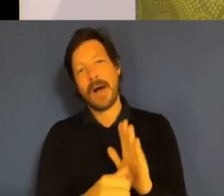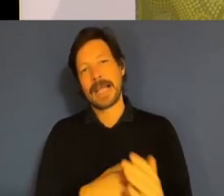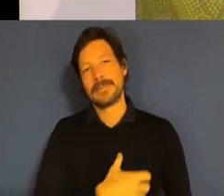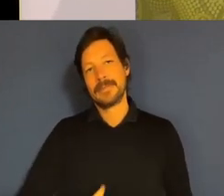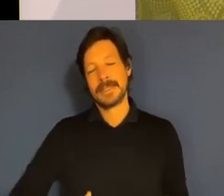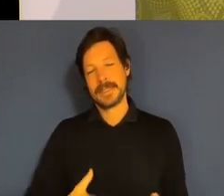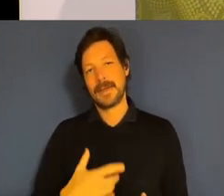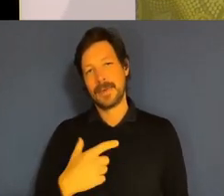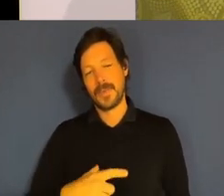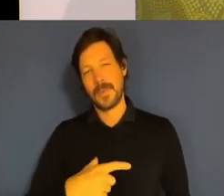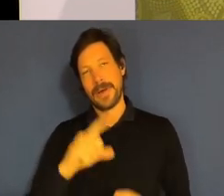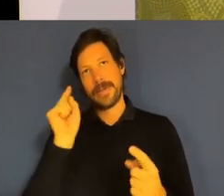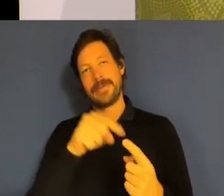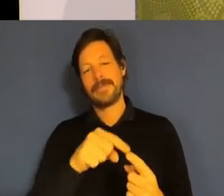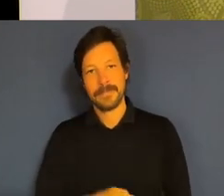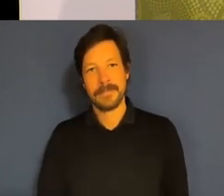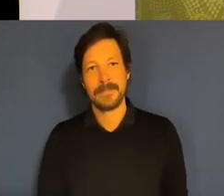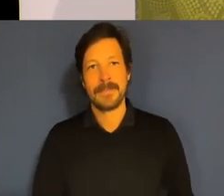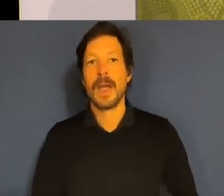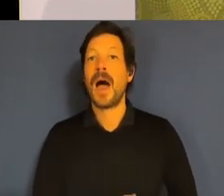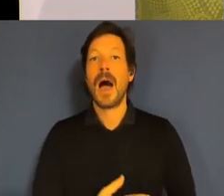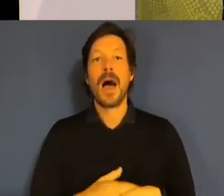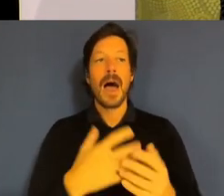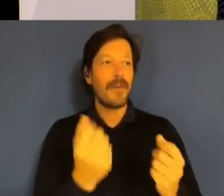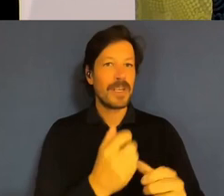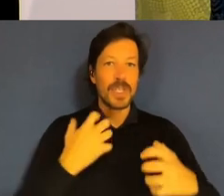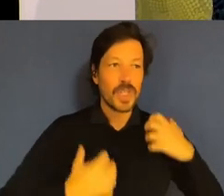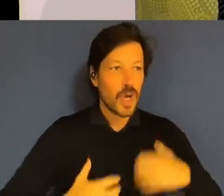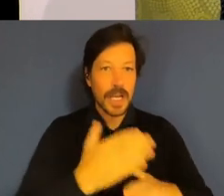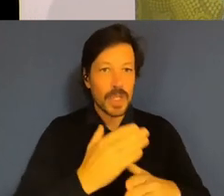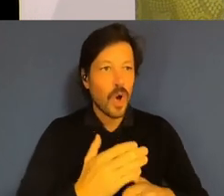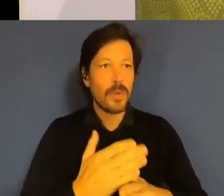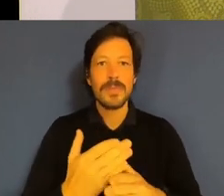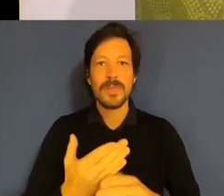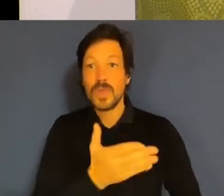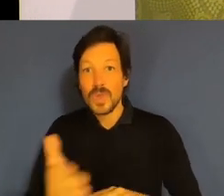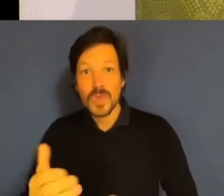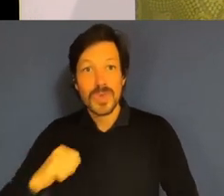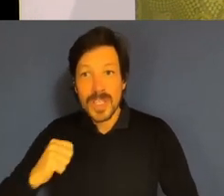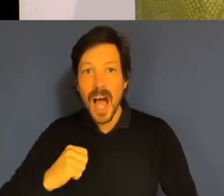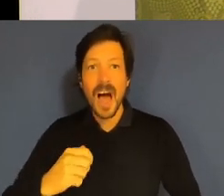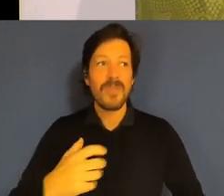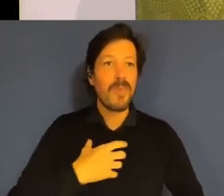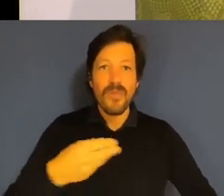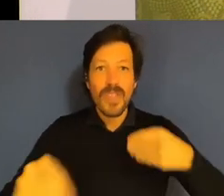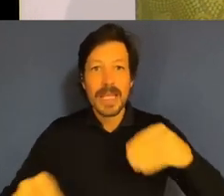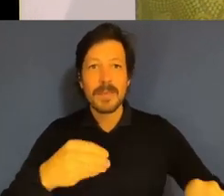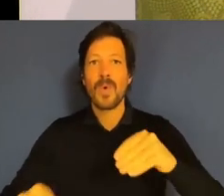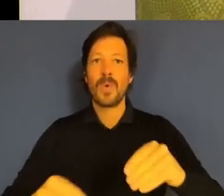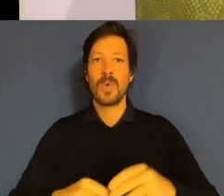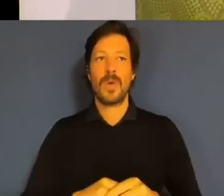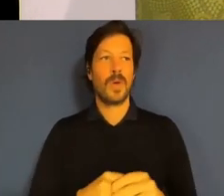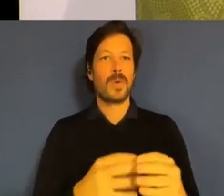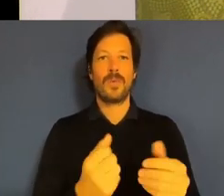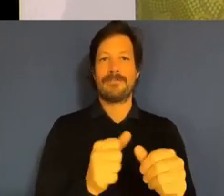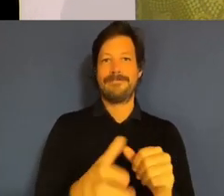see exciting jobs where we're retaining staff and employing new ones, where we offer flexibility and great opportunities so that people want to